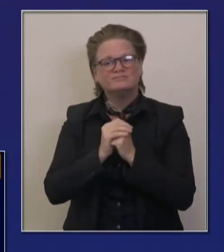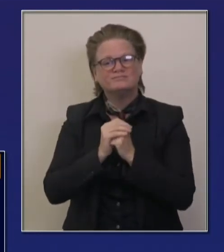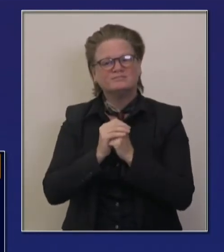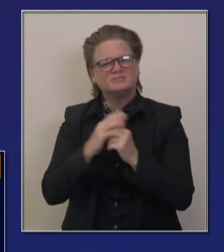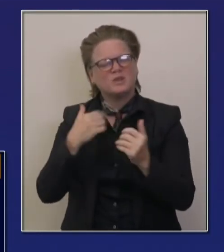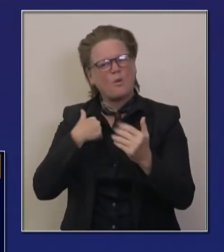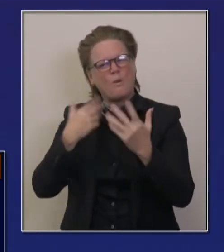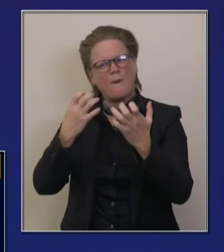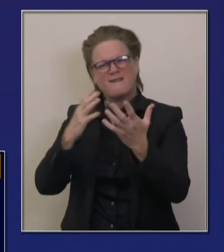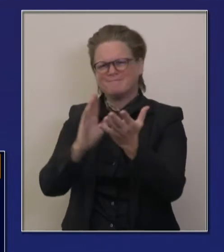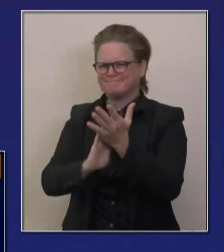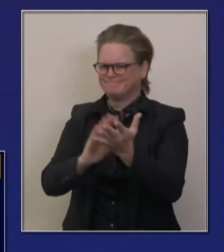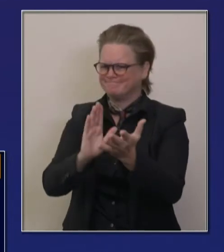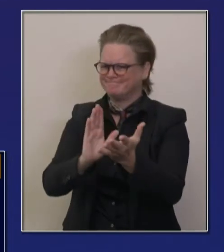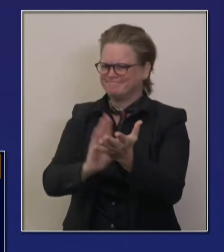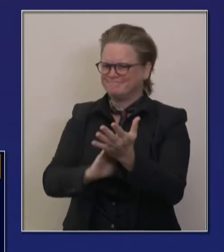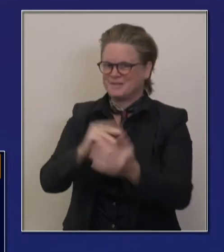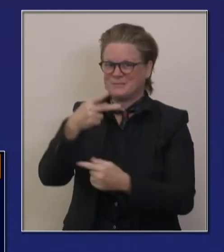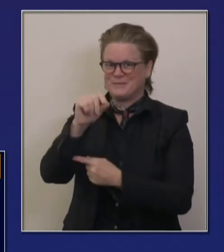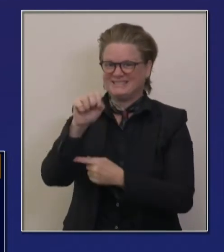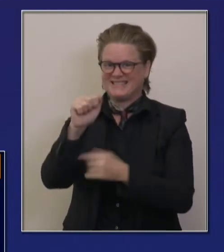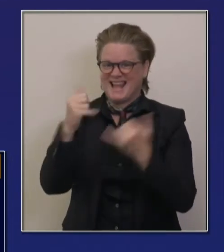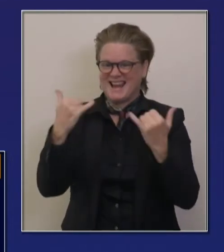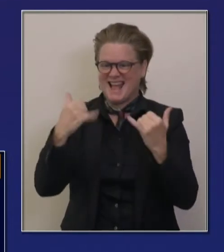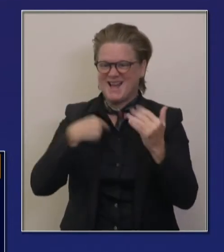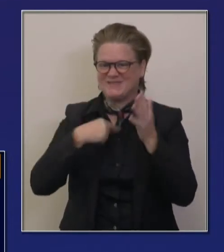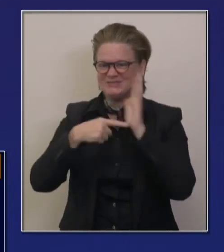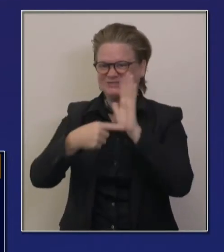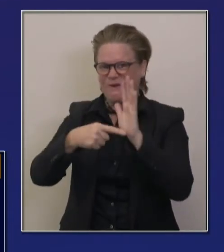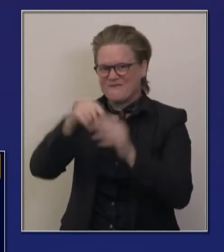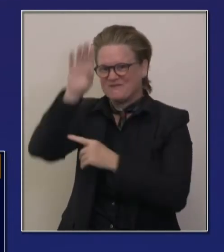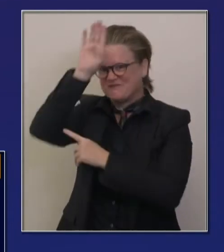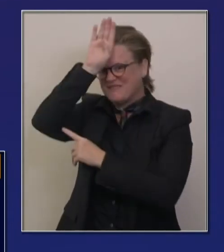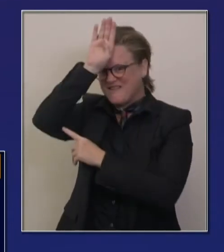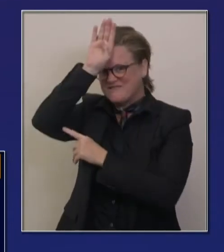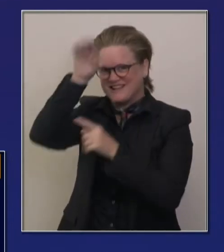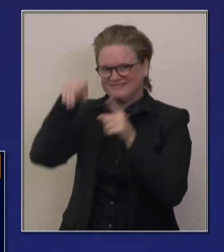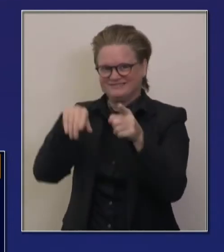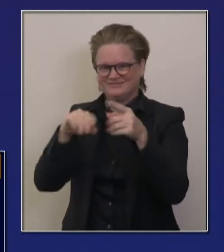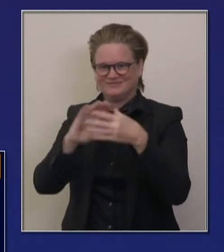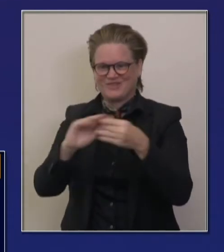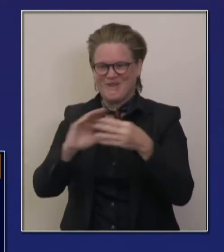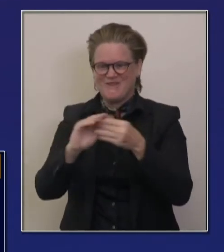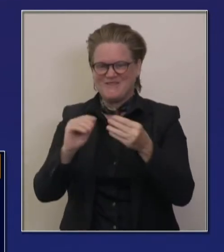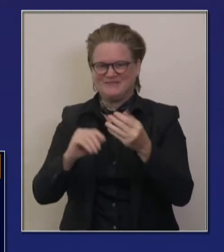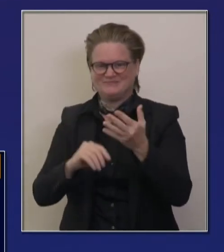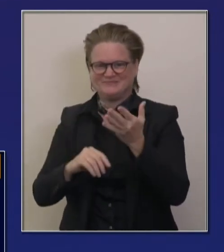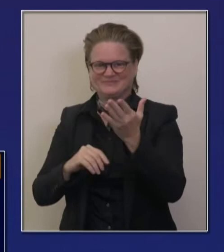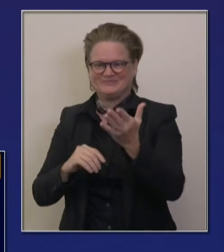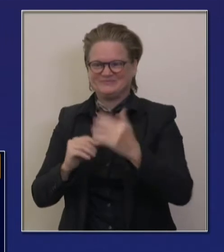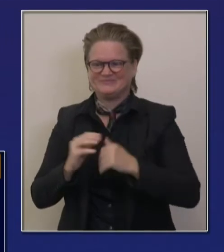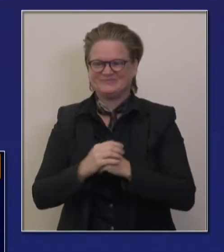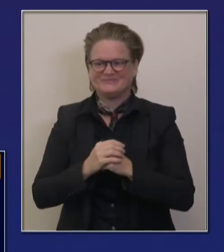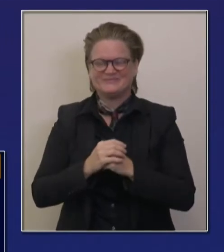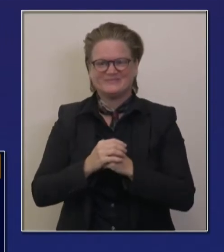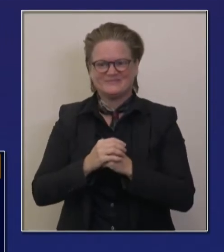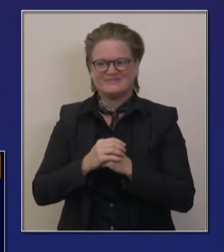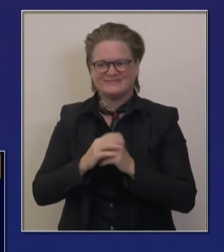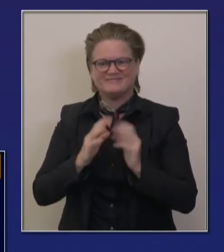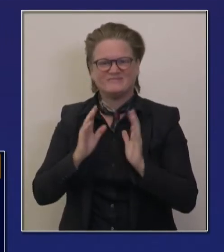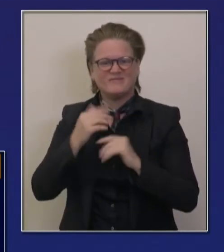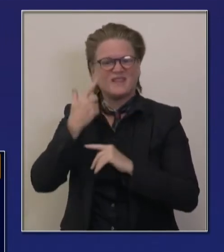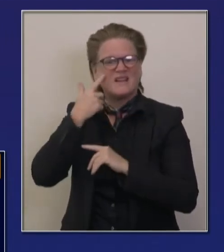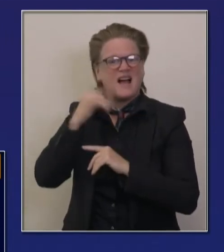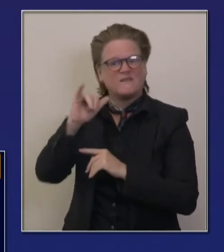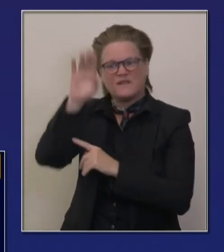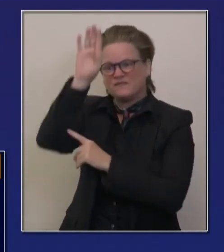show you a quick PSA from California Firefighters Foundation, but I really want to thank them, California Fire Foundation. I want to thank the Grocers